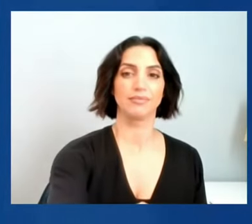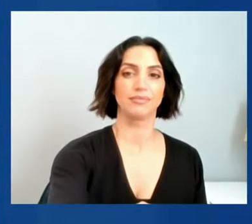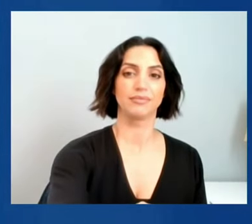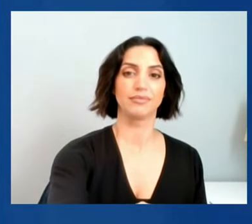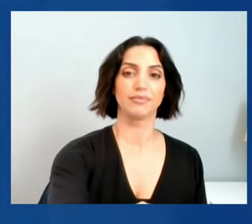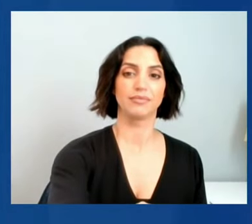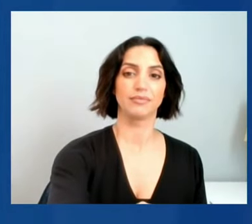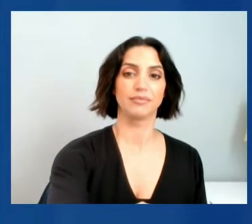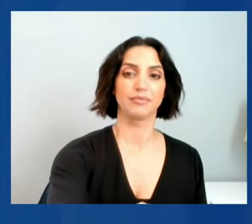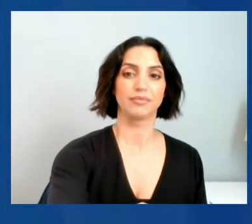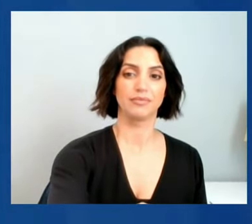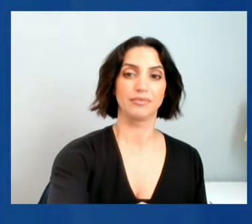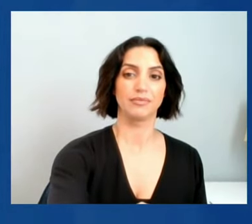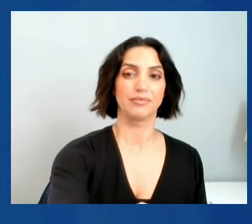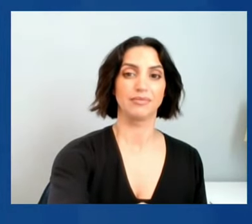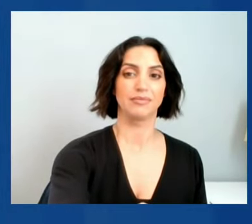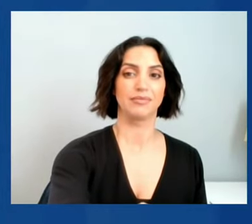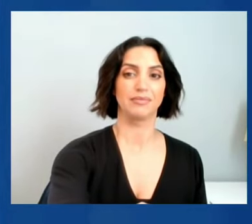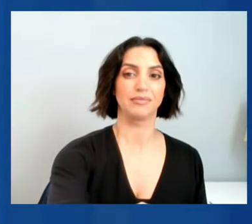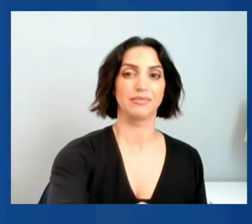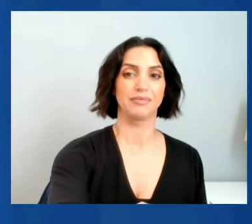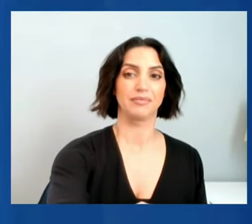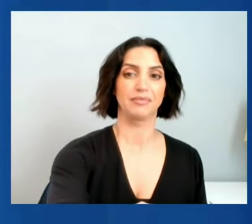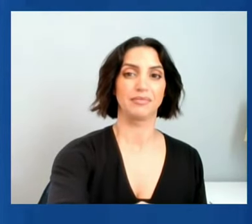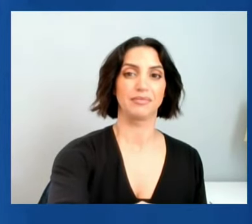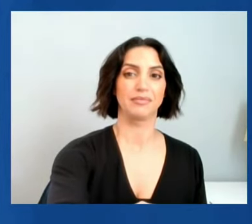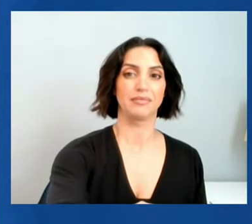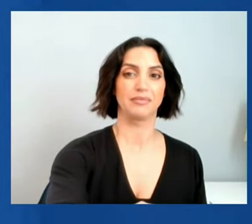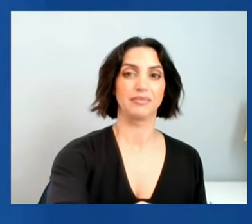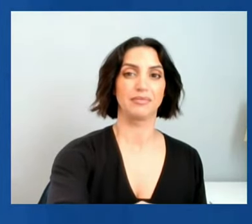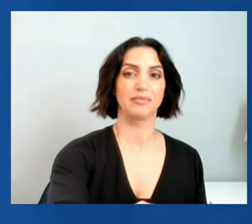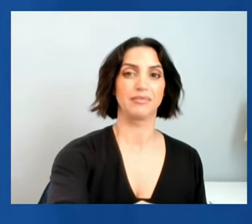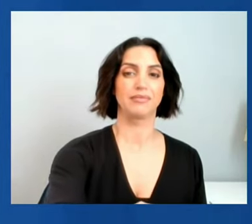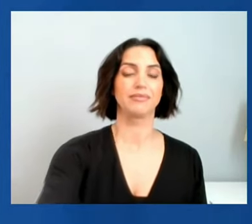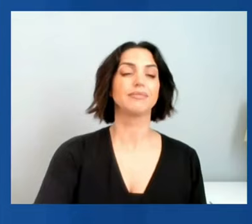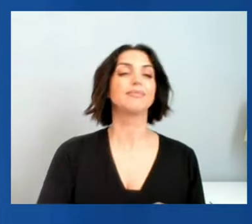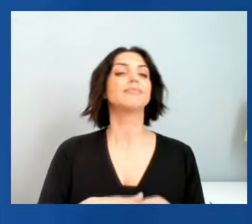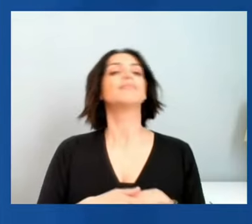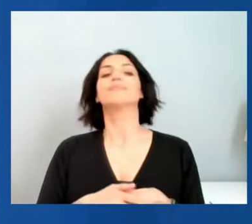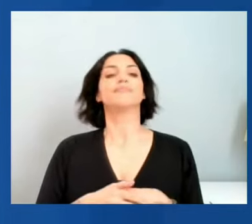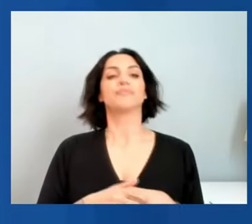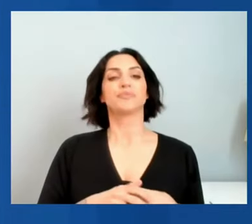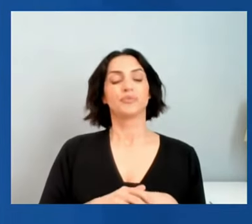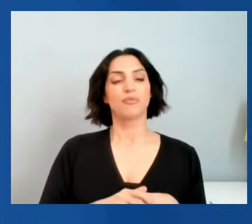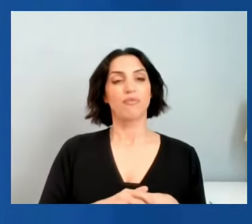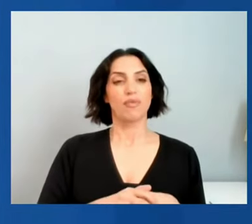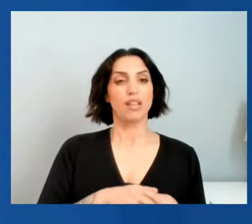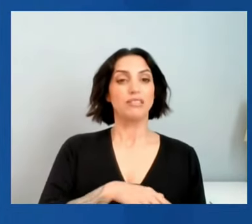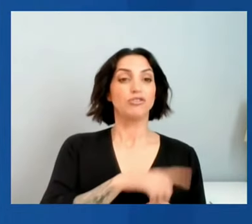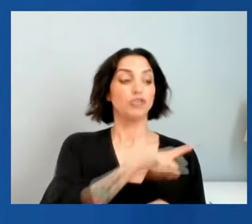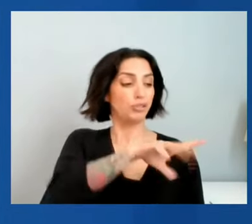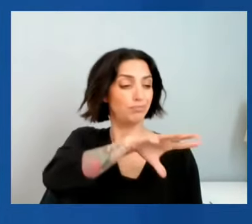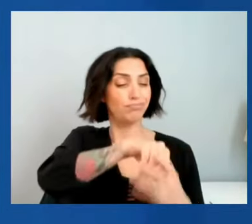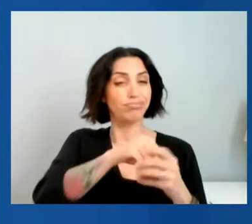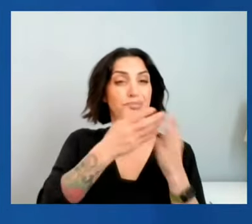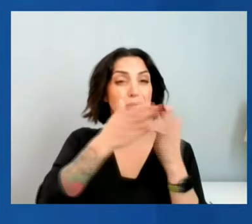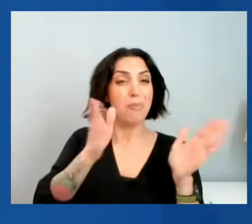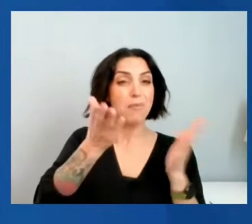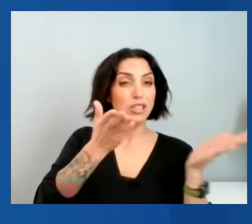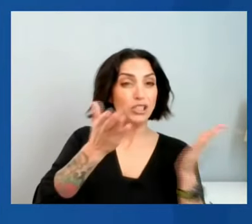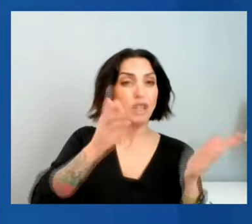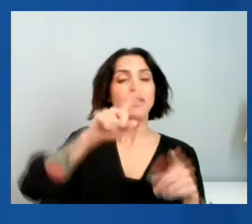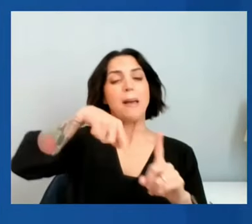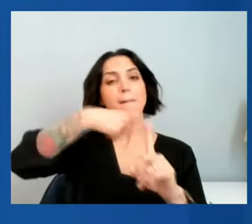So she is a trailblazer. Her record of public service is matched by her enormous contributions in the field of economics during